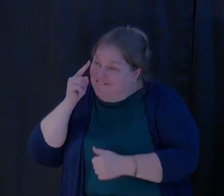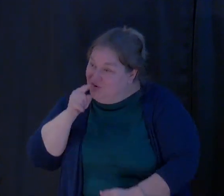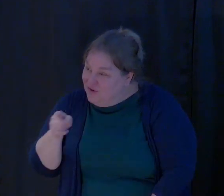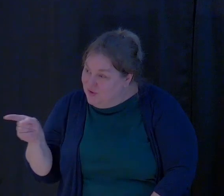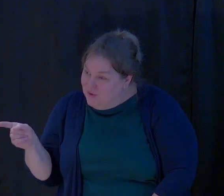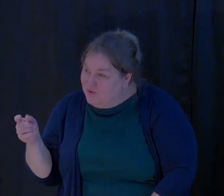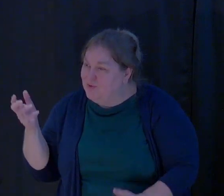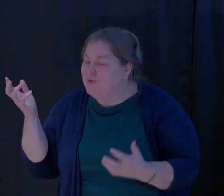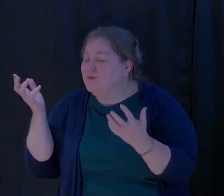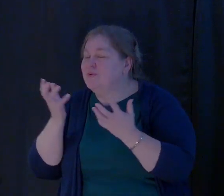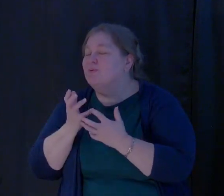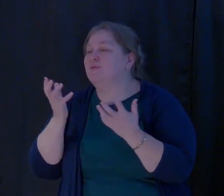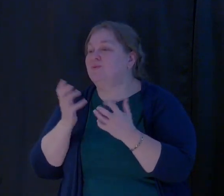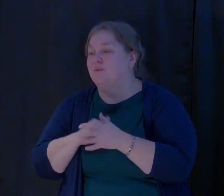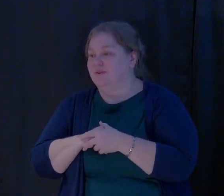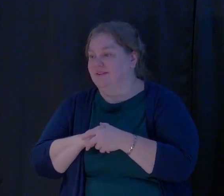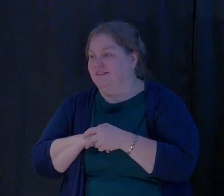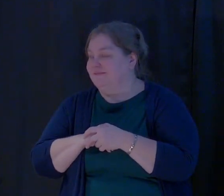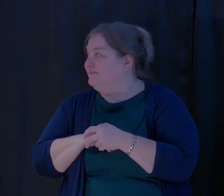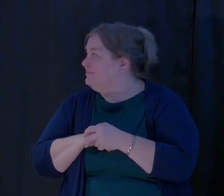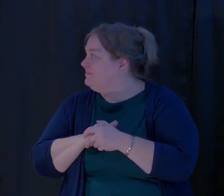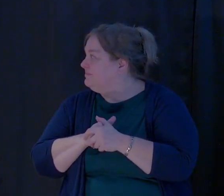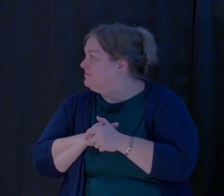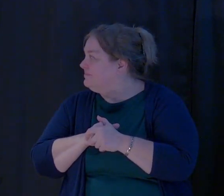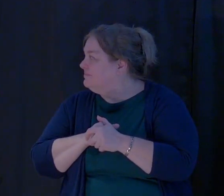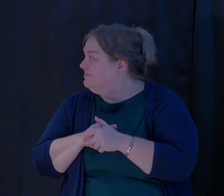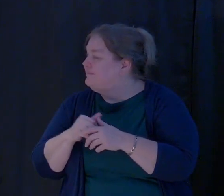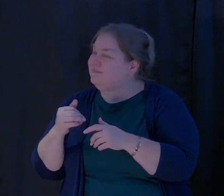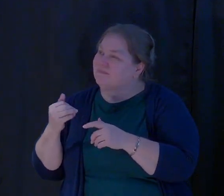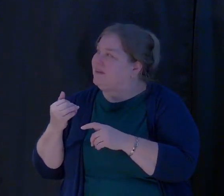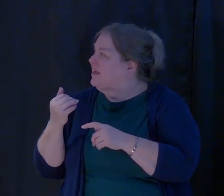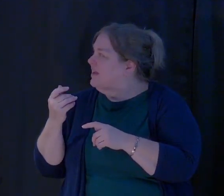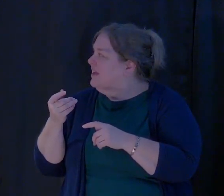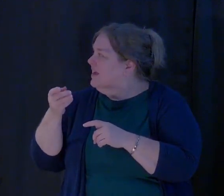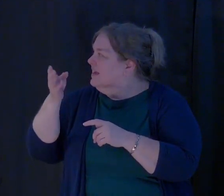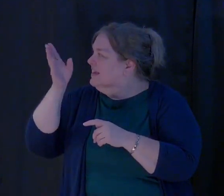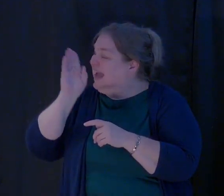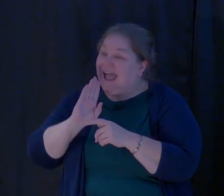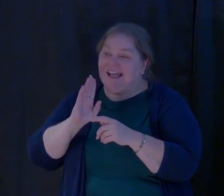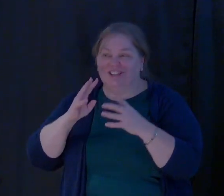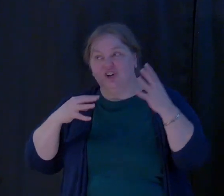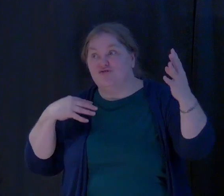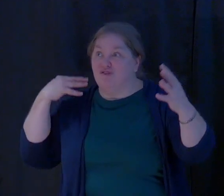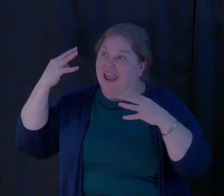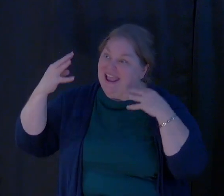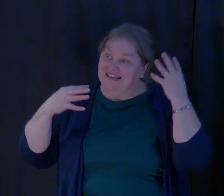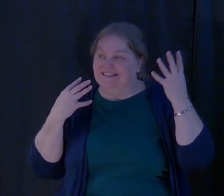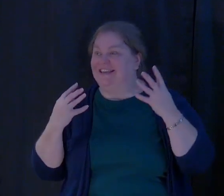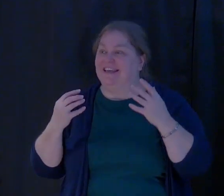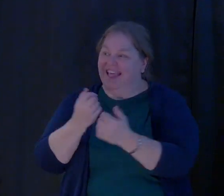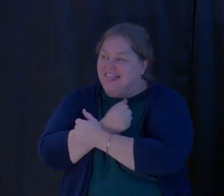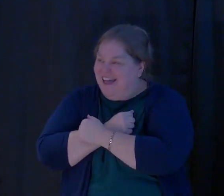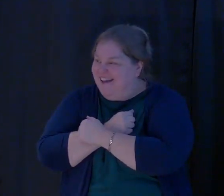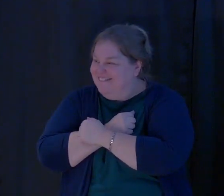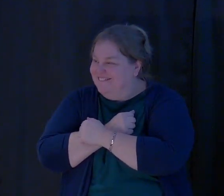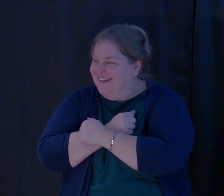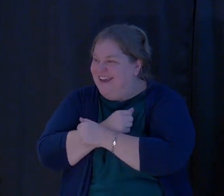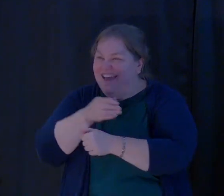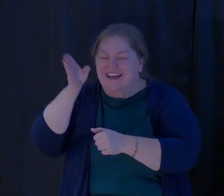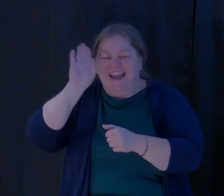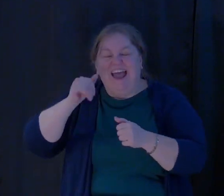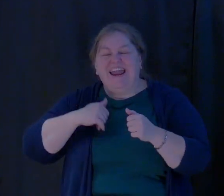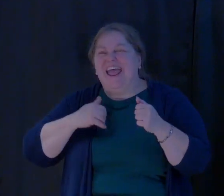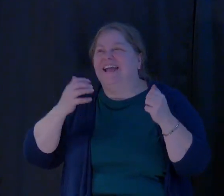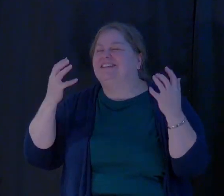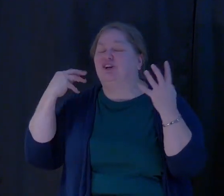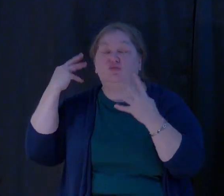Unimaginable. I referred to it a month or so ago as God's crazy love. God has a crazy love for